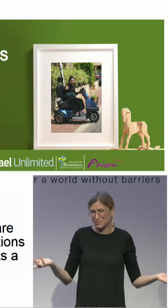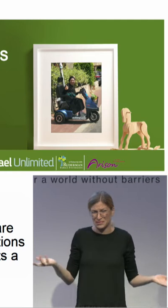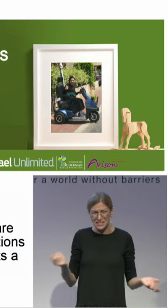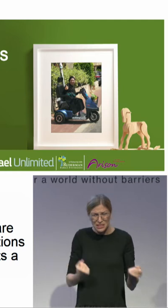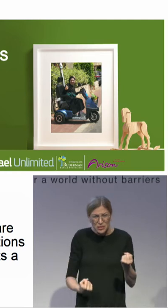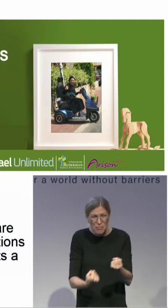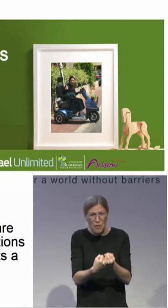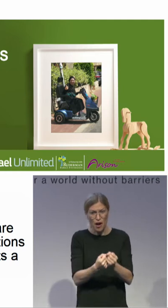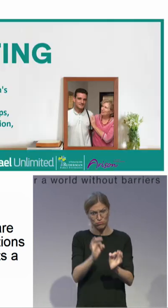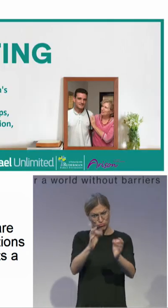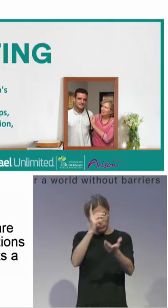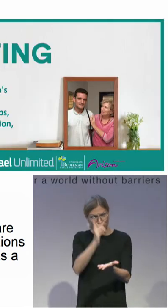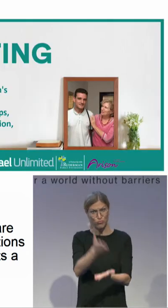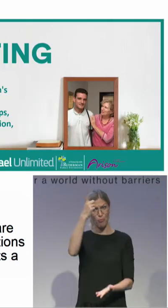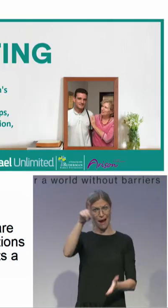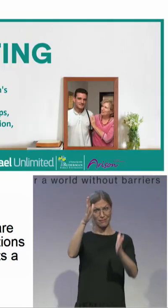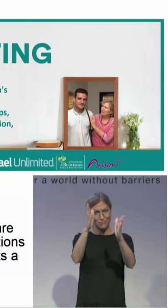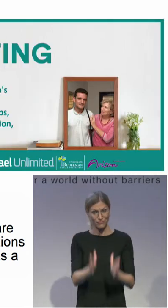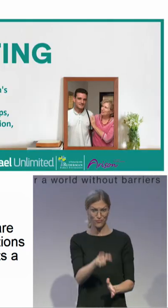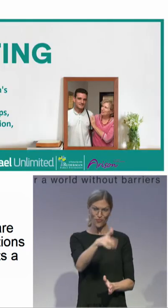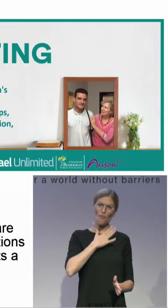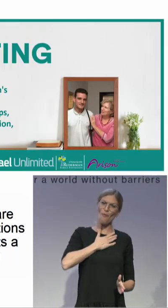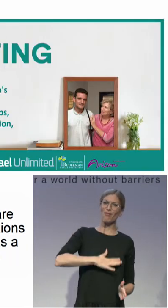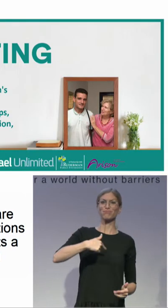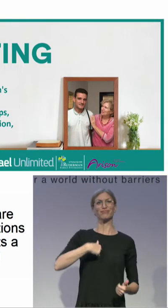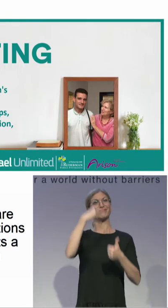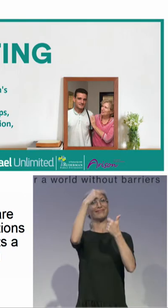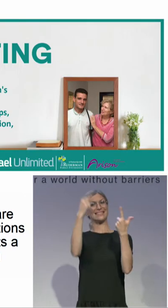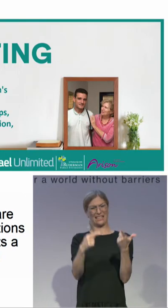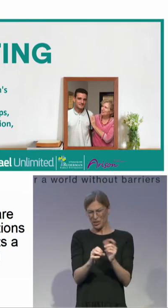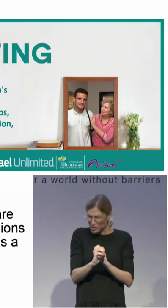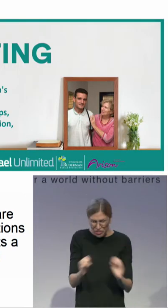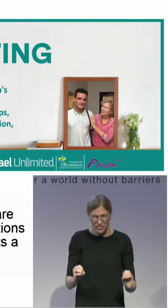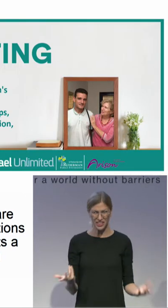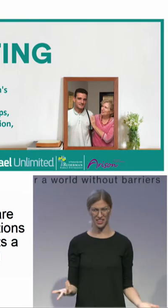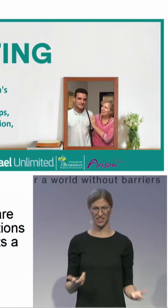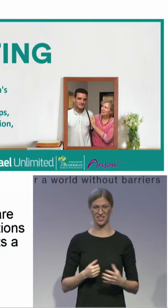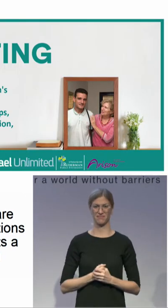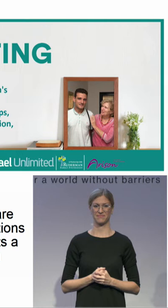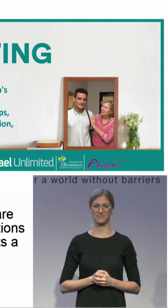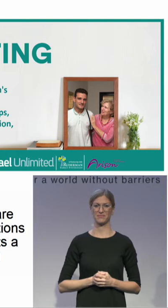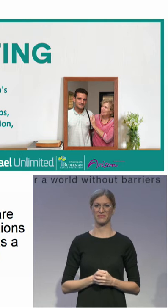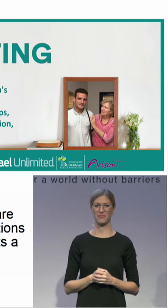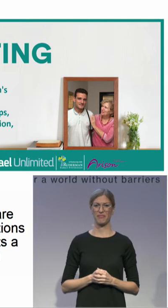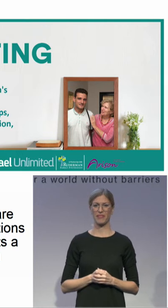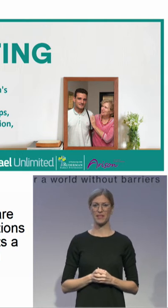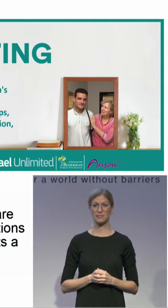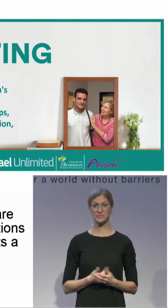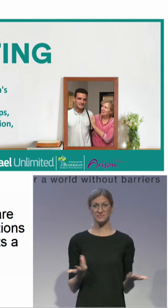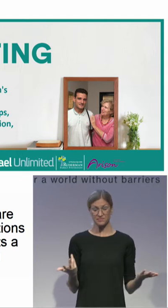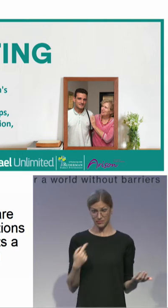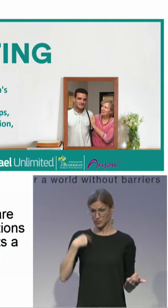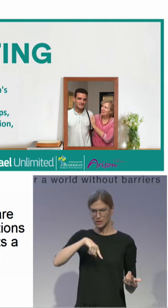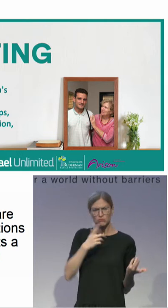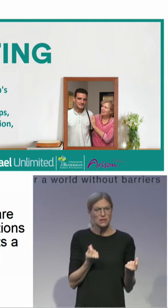fulfill his dreams and the way he wants to live. So, what we've done is, and Yotam was one of our